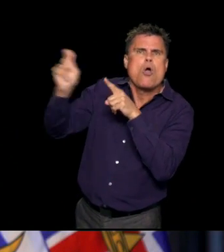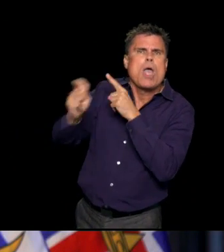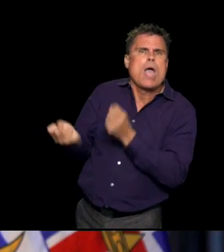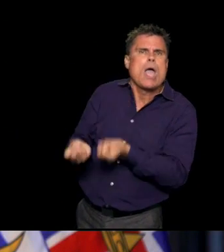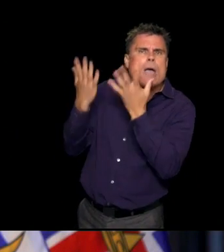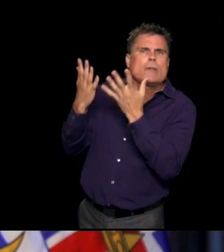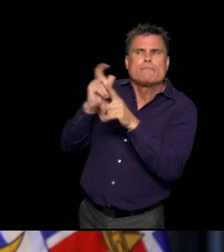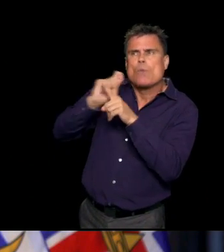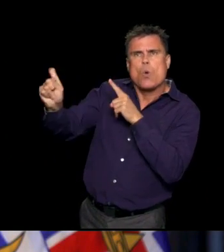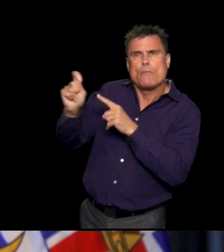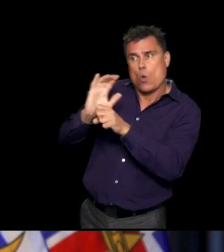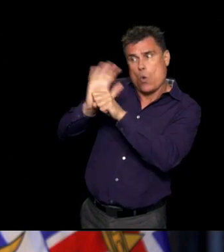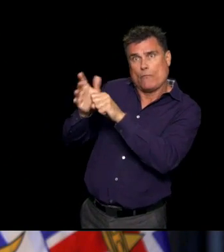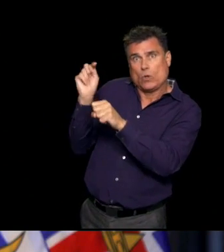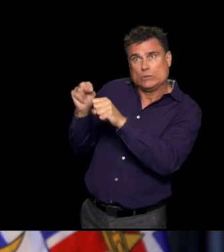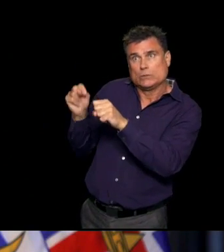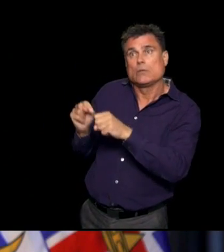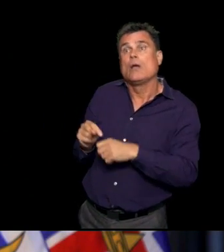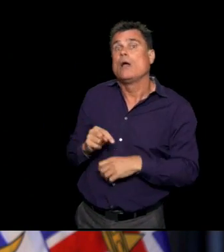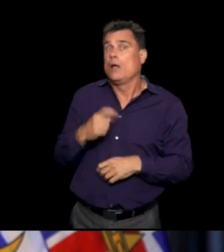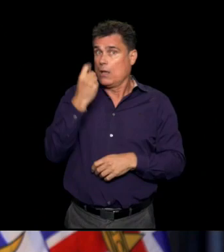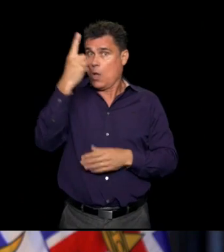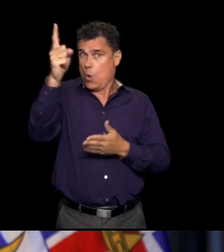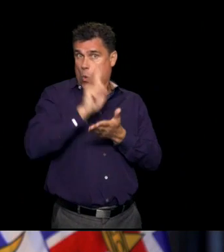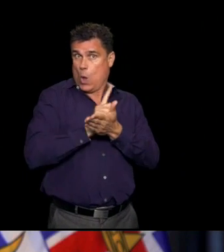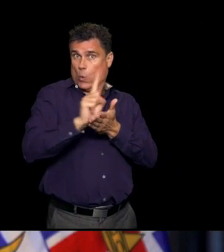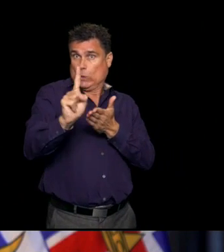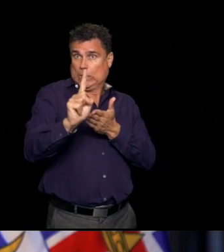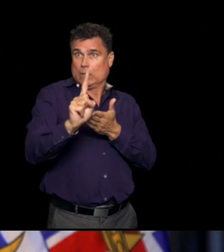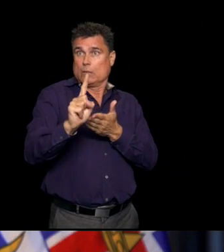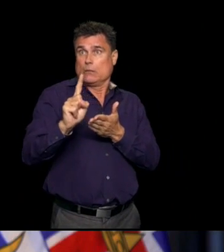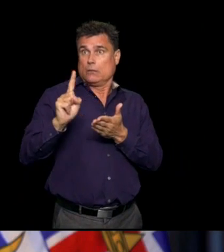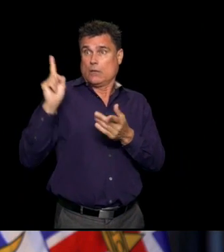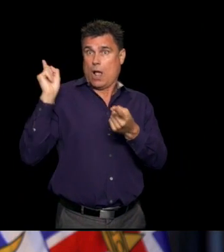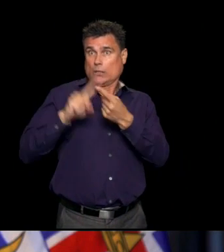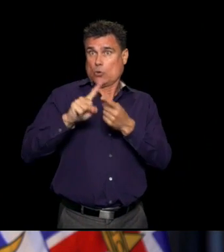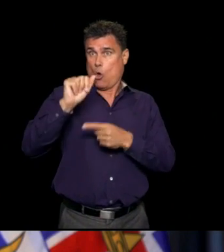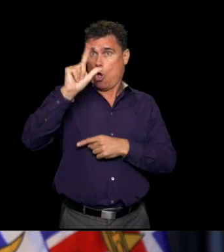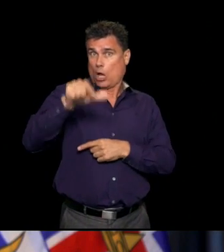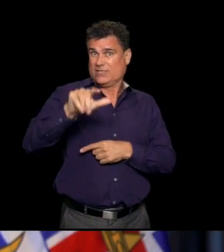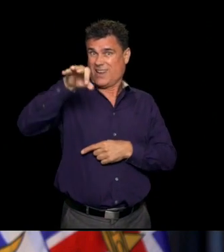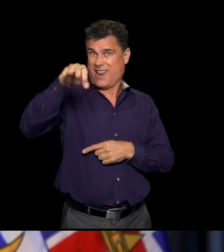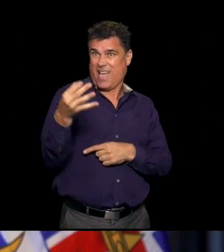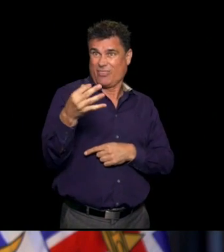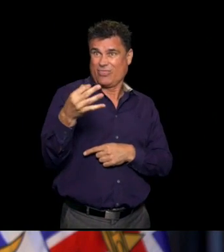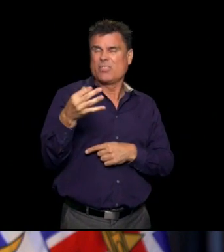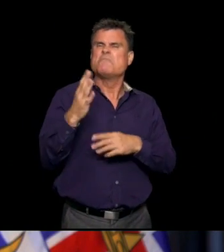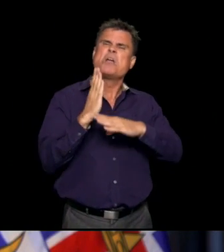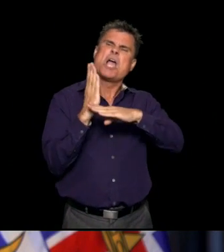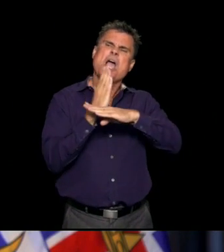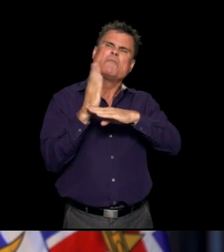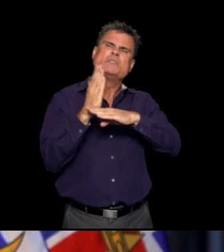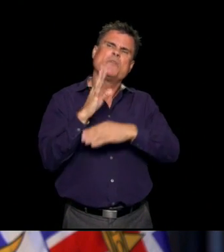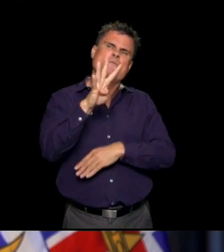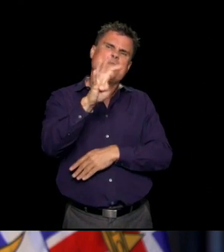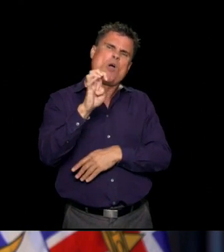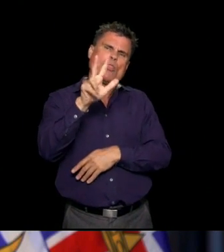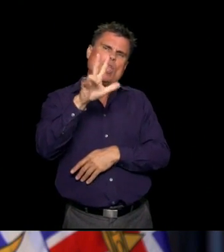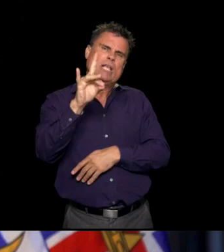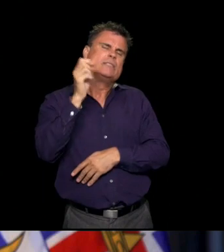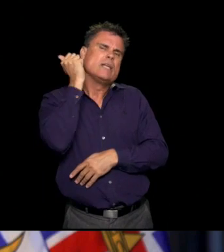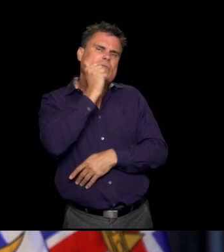Just to put it in context, to say what the volumes are. For the week ending August 9th, the average volume was